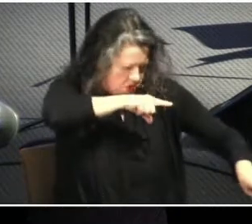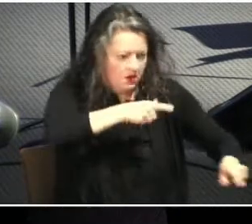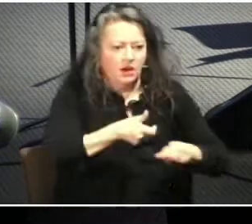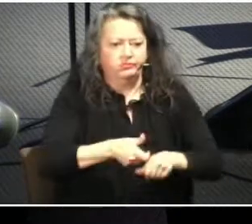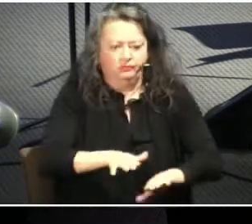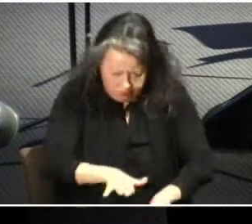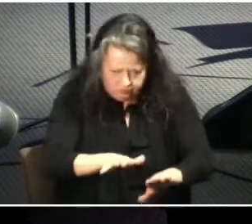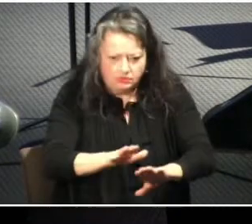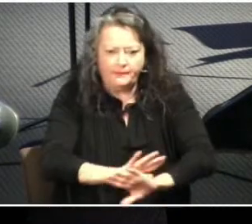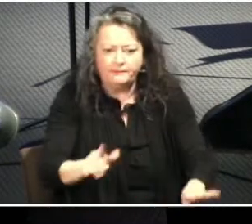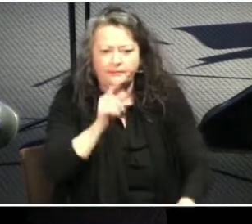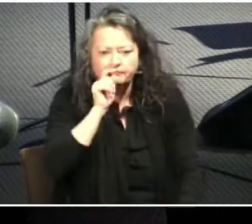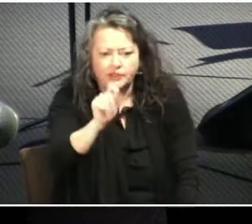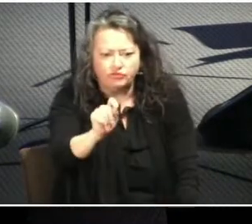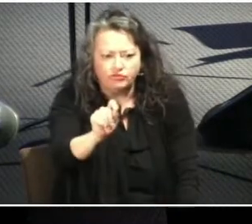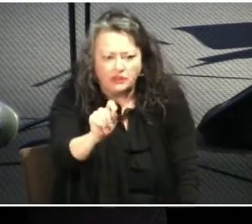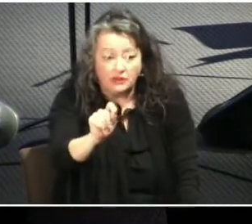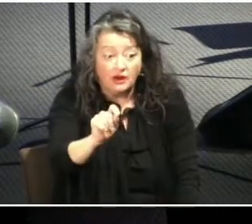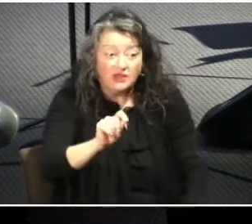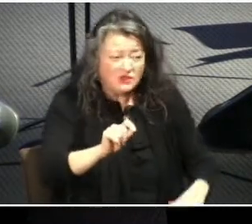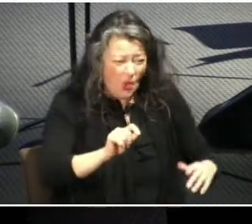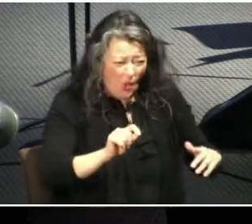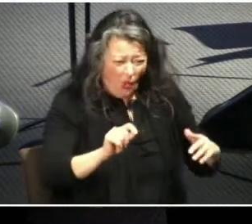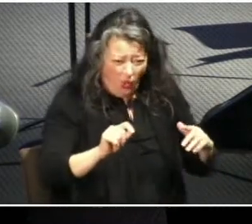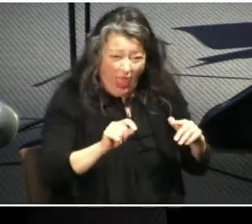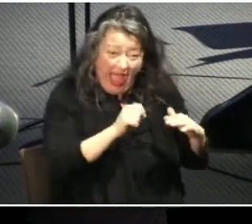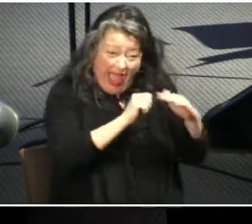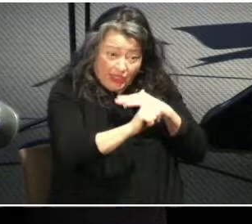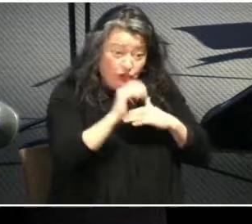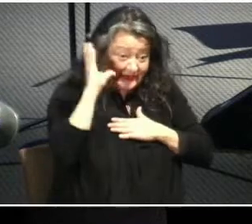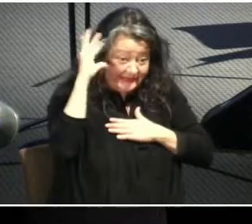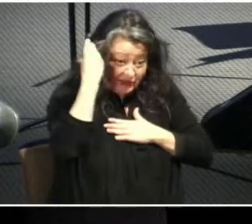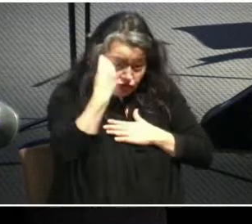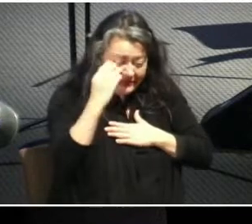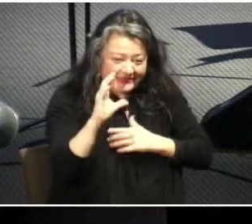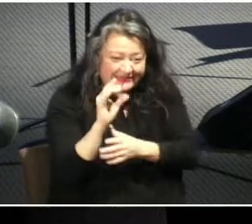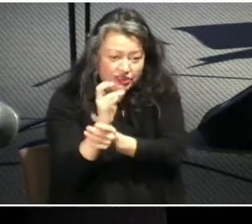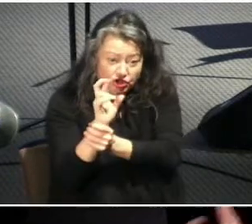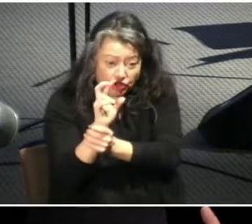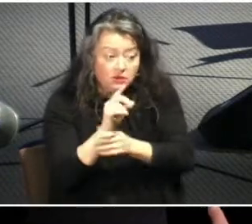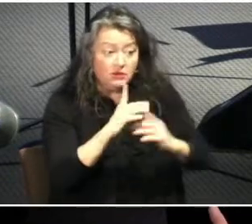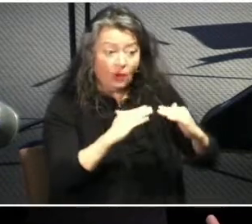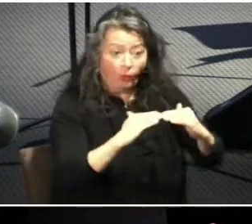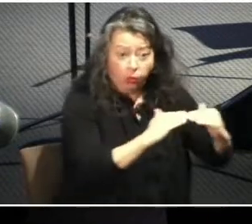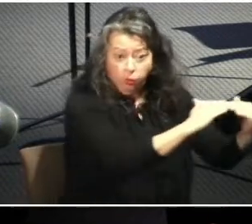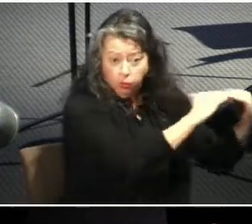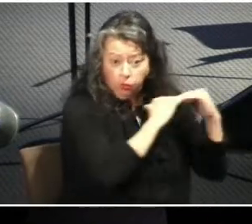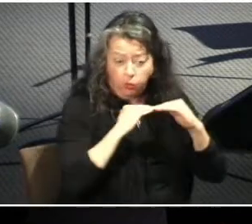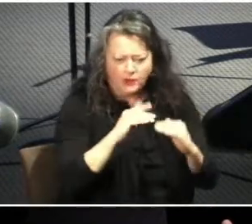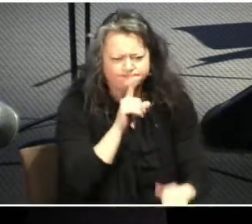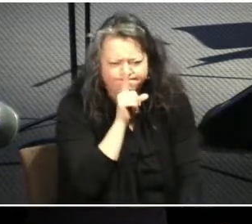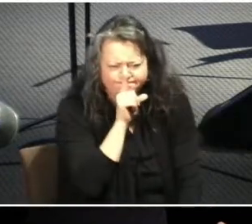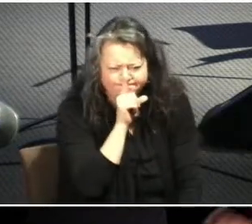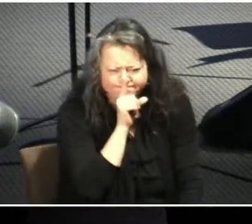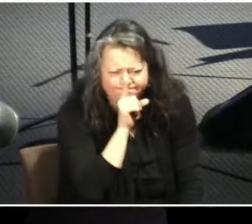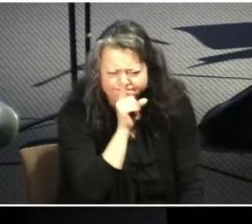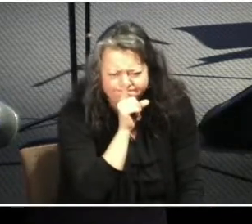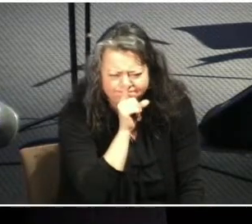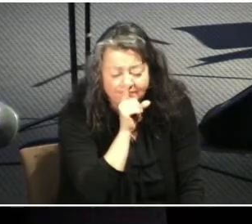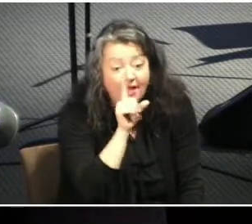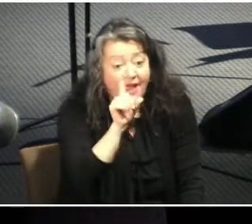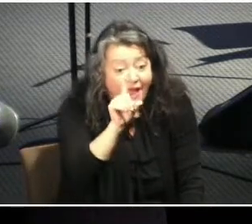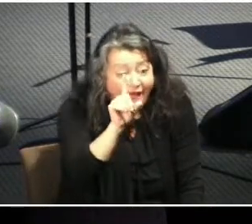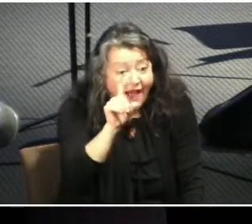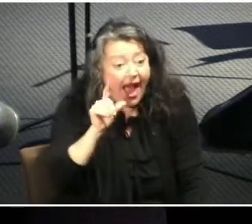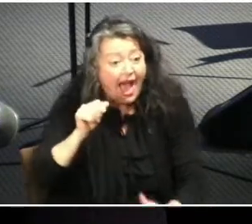no equality of all people under Caesar, but there was equality of people under